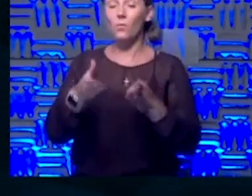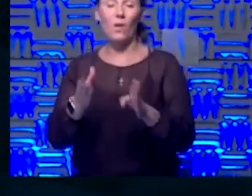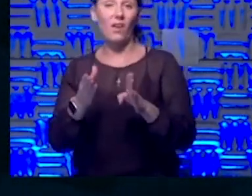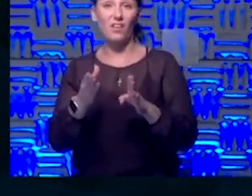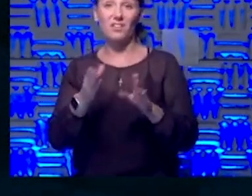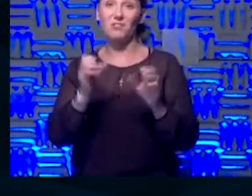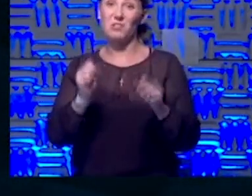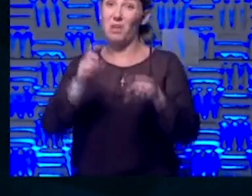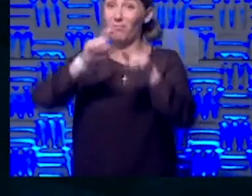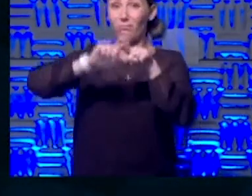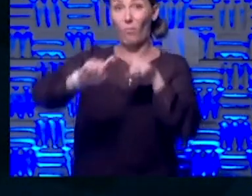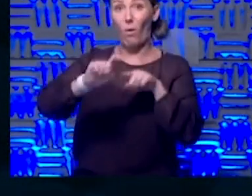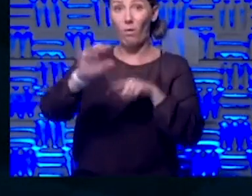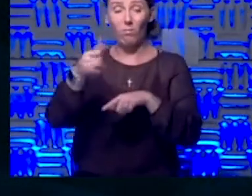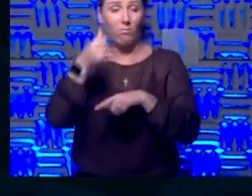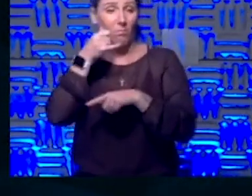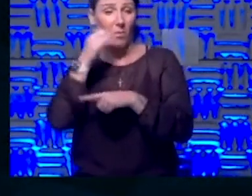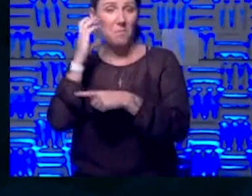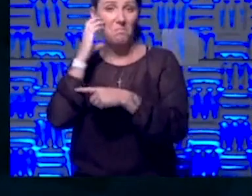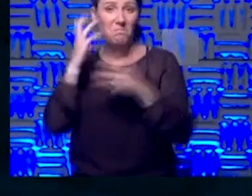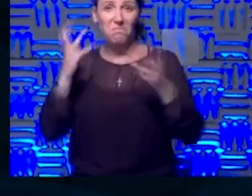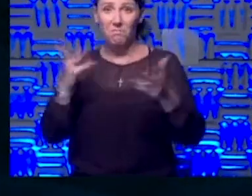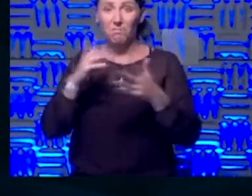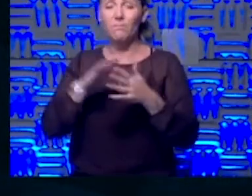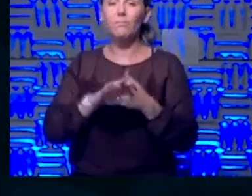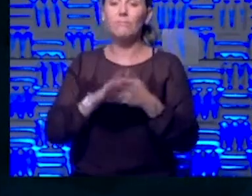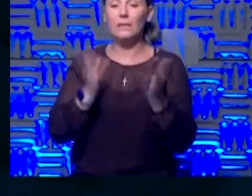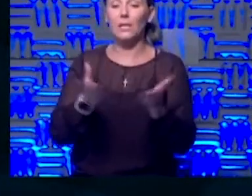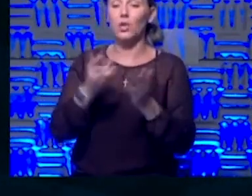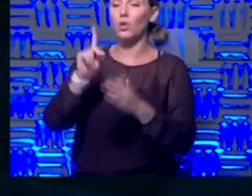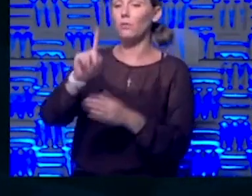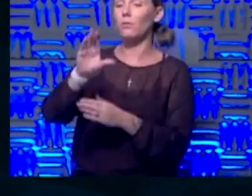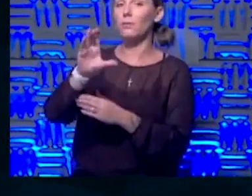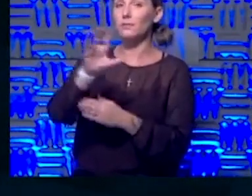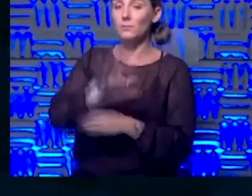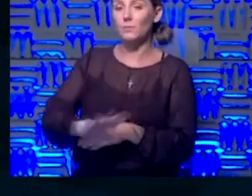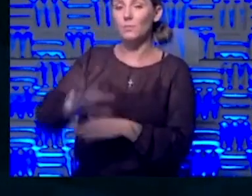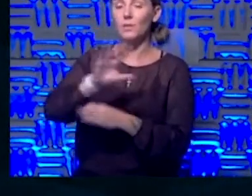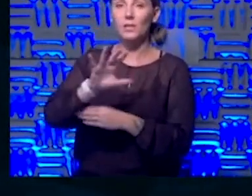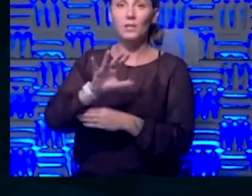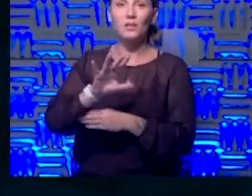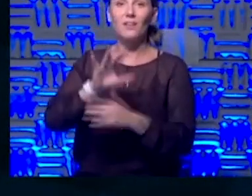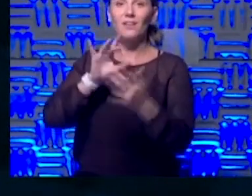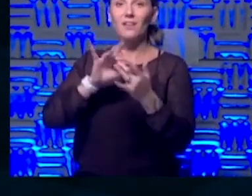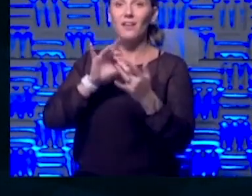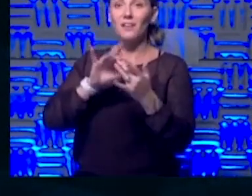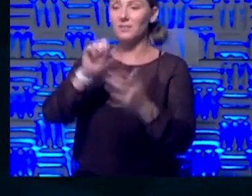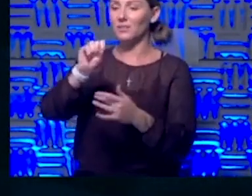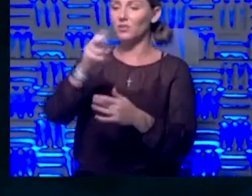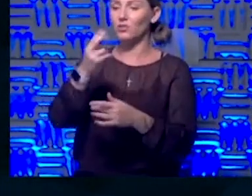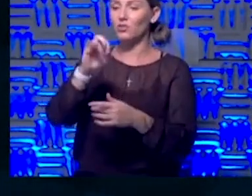phone and give us a call. Here in Kansas City region, contact Shelby at